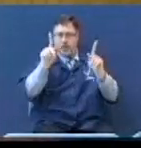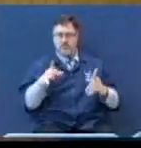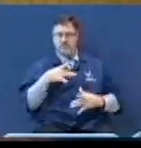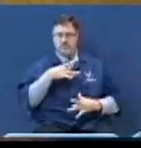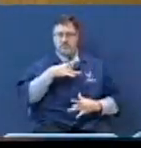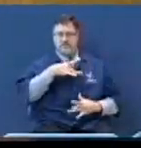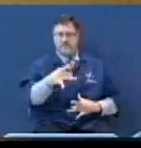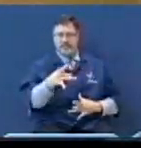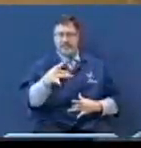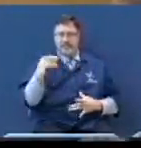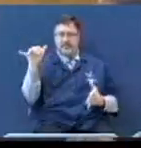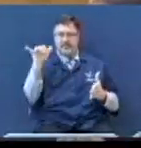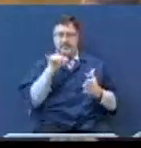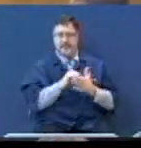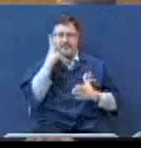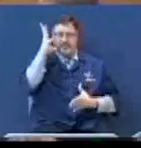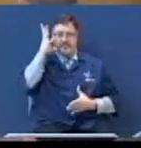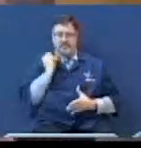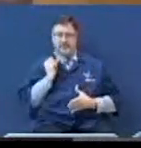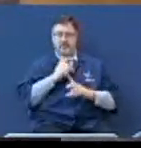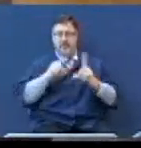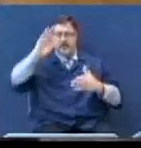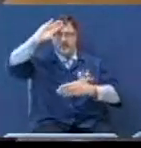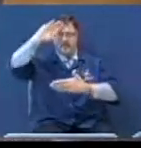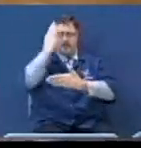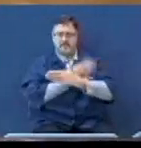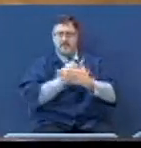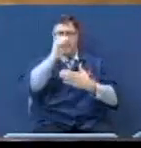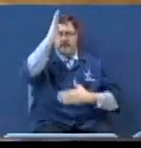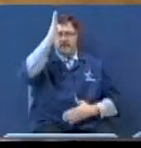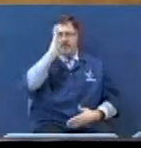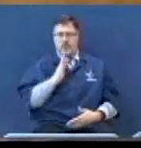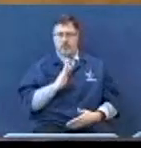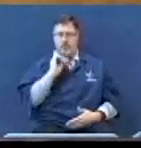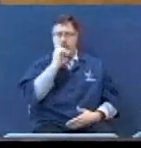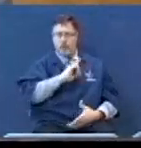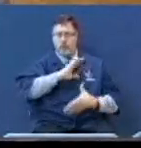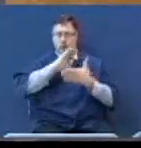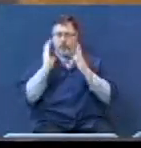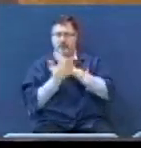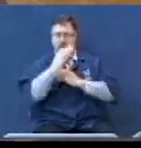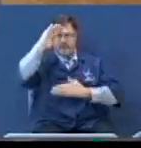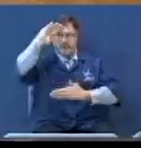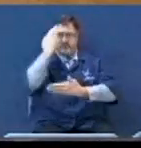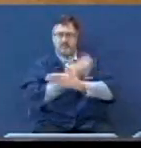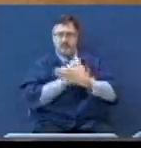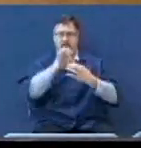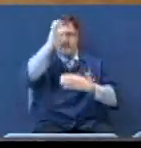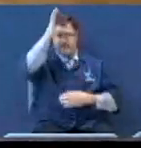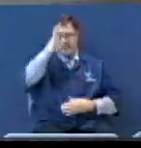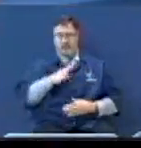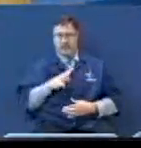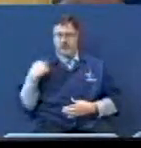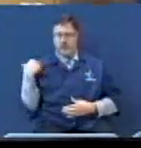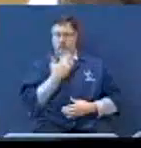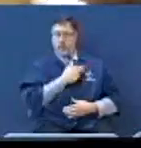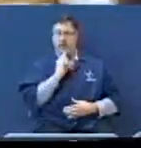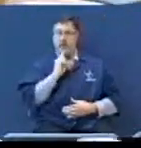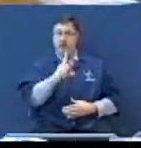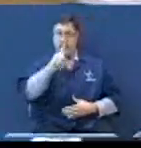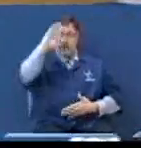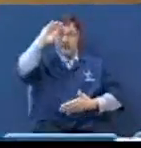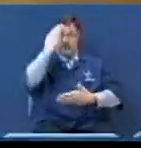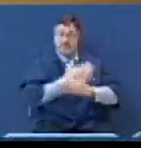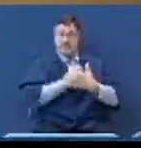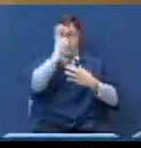that. Yet the Son of God who became the Son of Man that we that are the